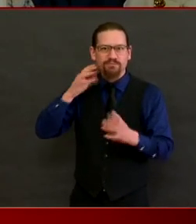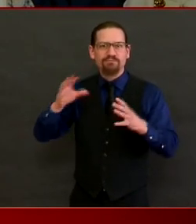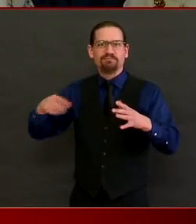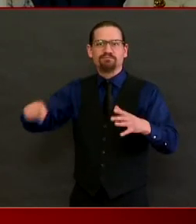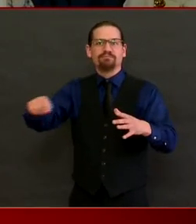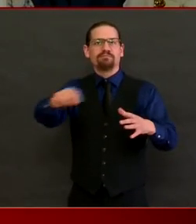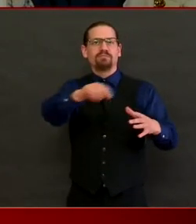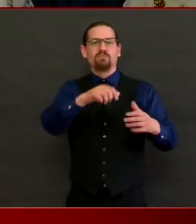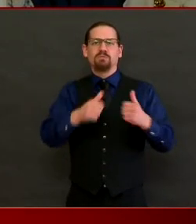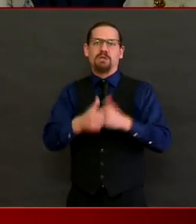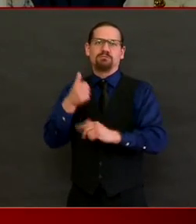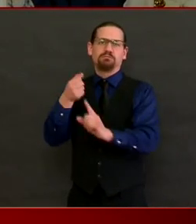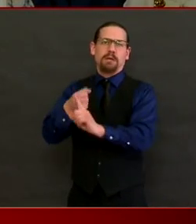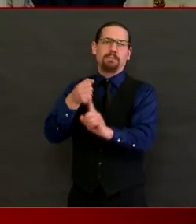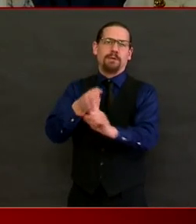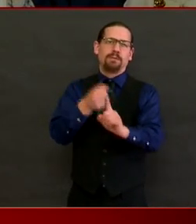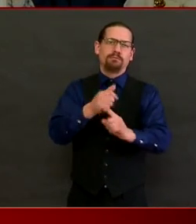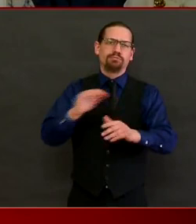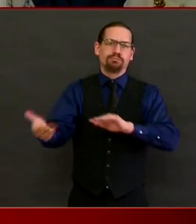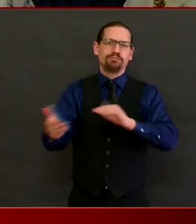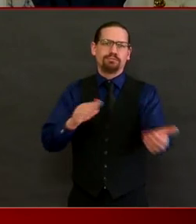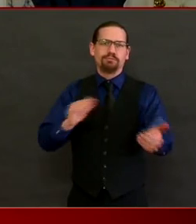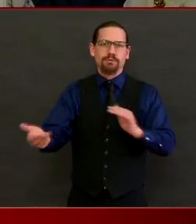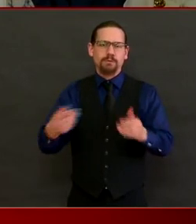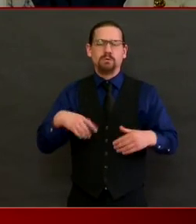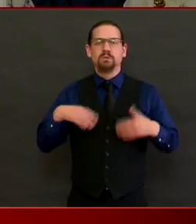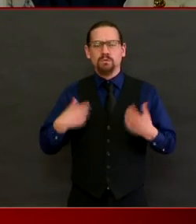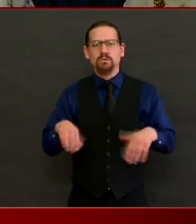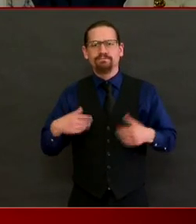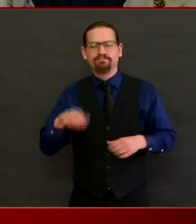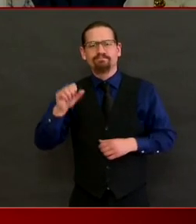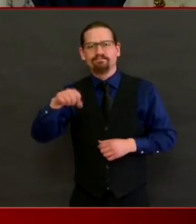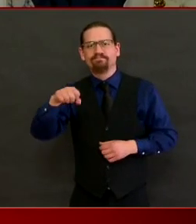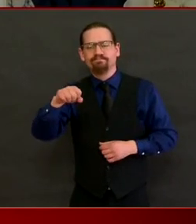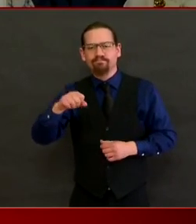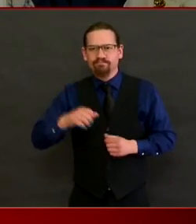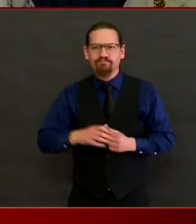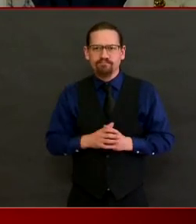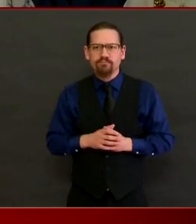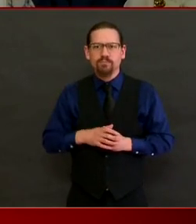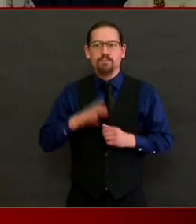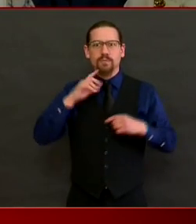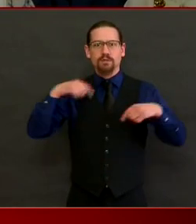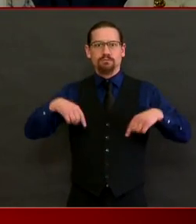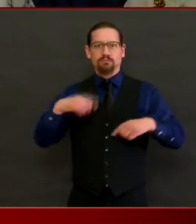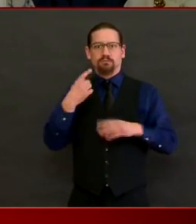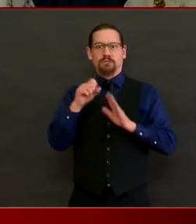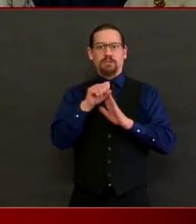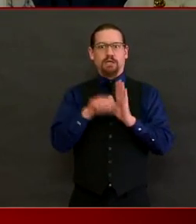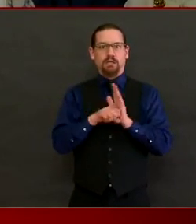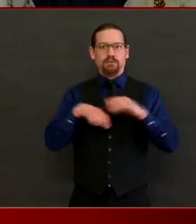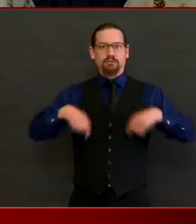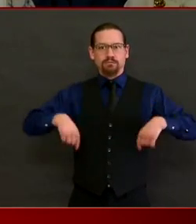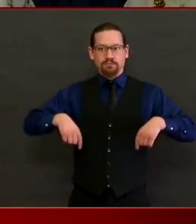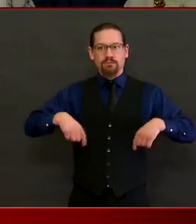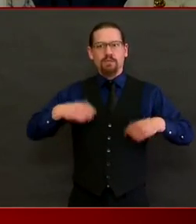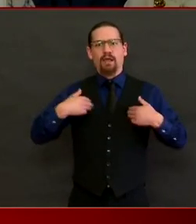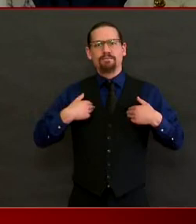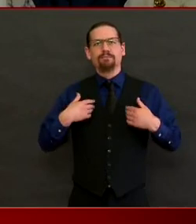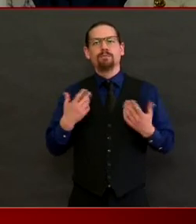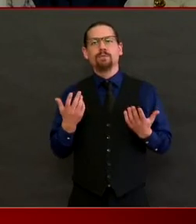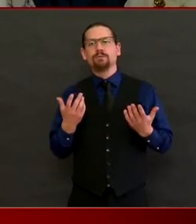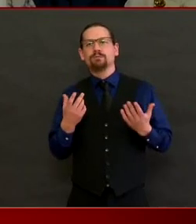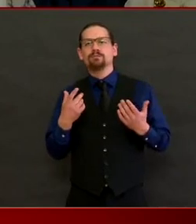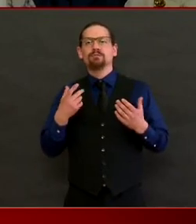nursing homes. We certainly are one of the states that have higher rates of people who